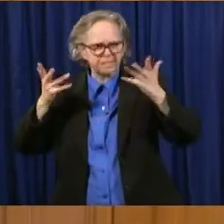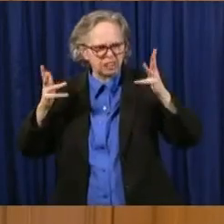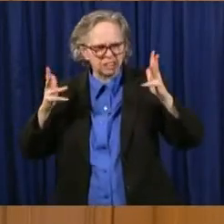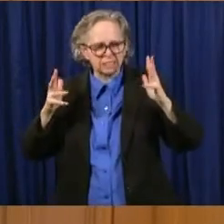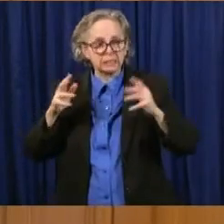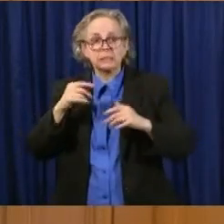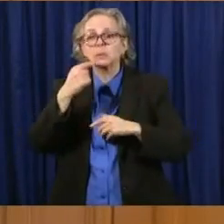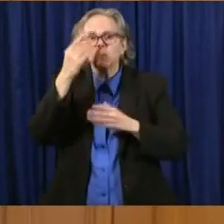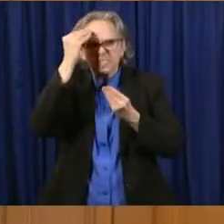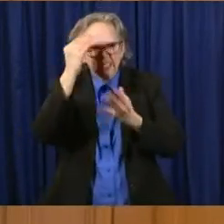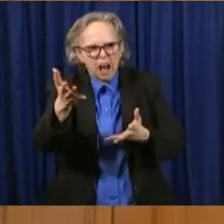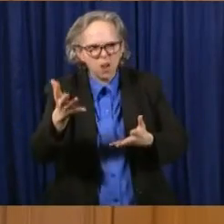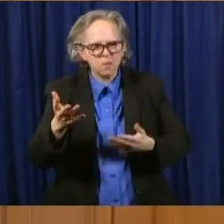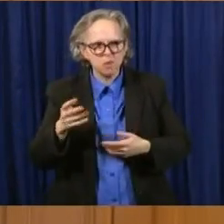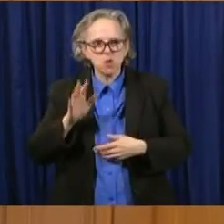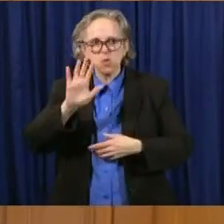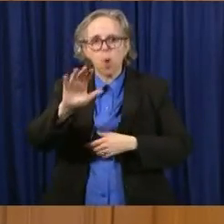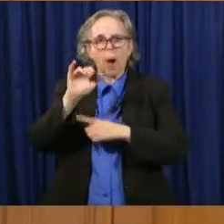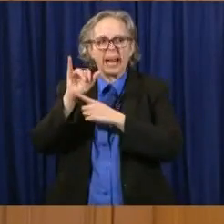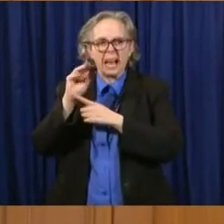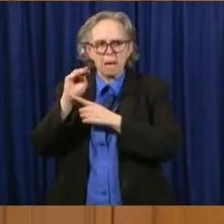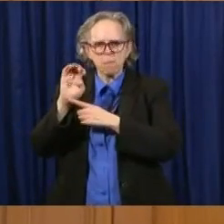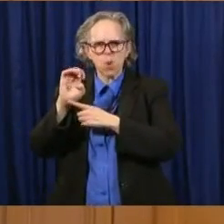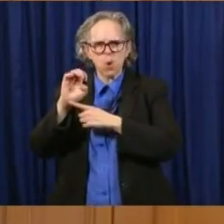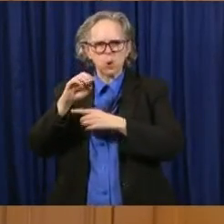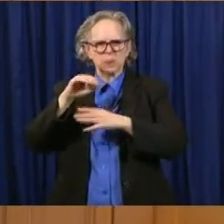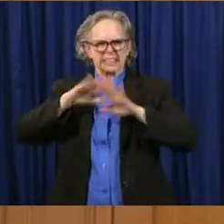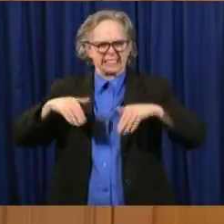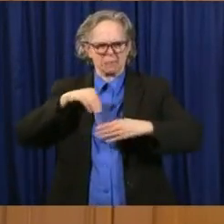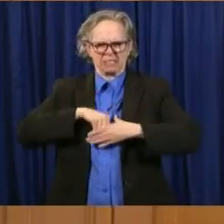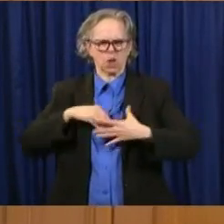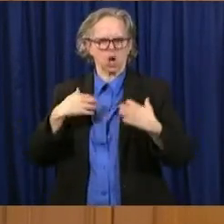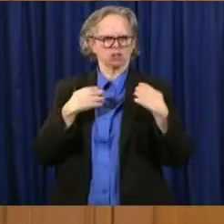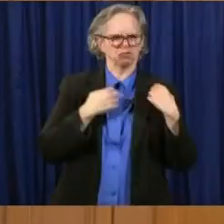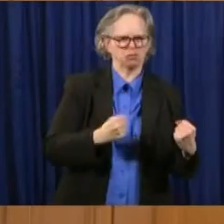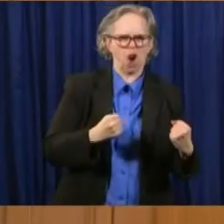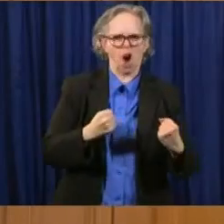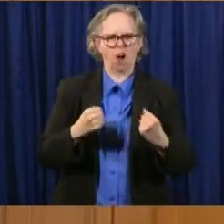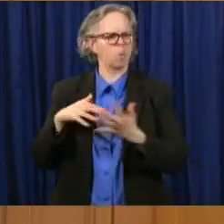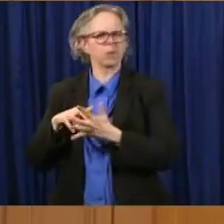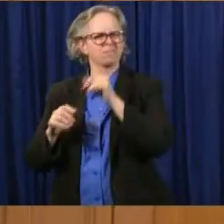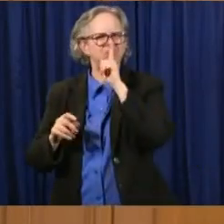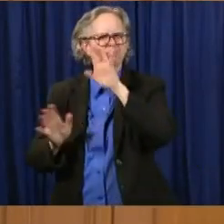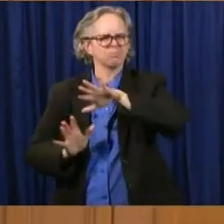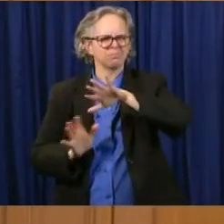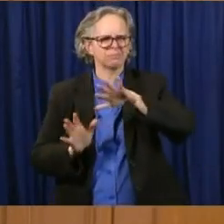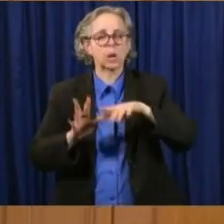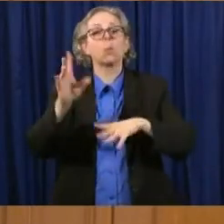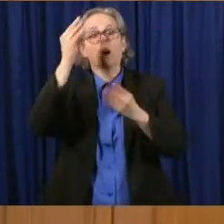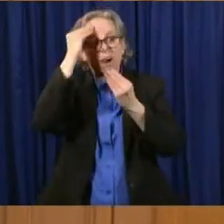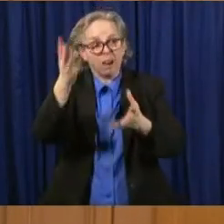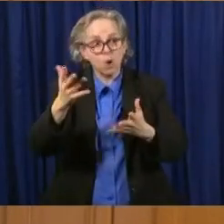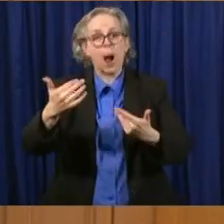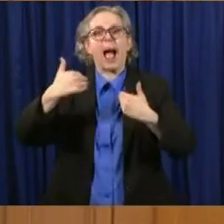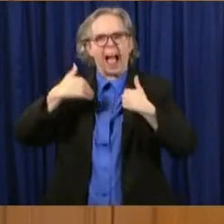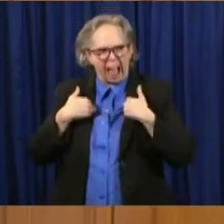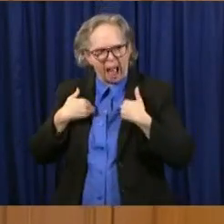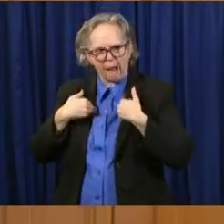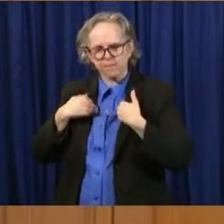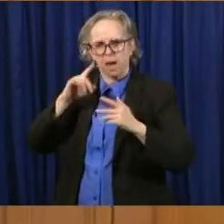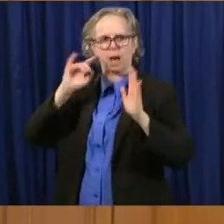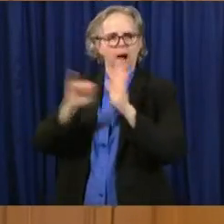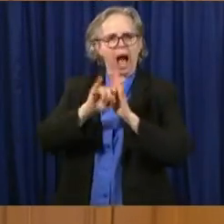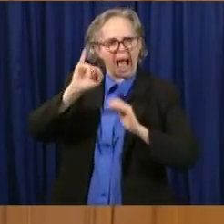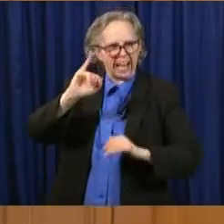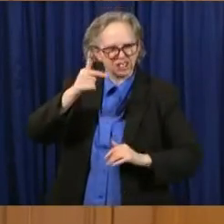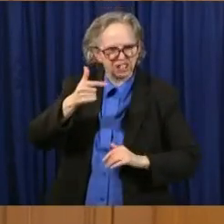but they will definitely tell you that you have IgG or IgA in some cases, which are the antibodies that you have that show you